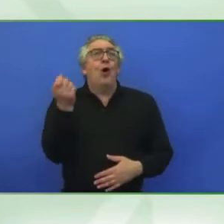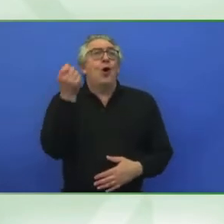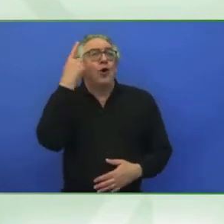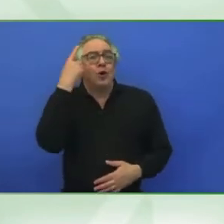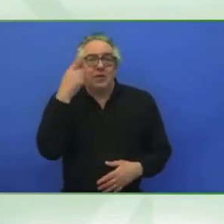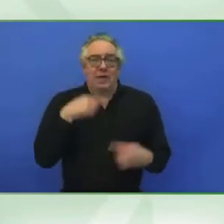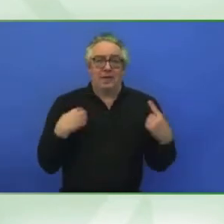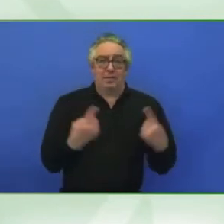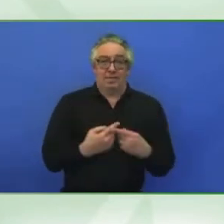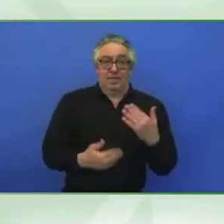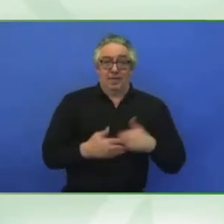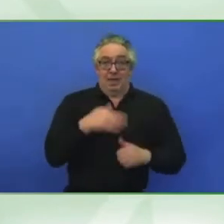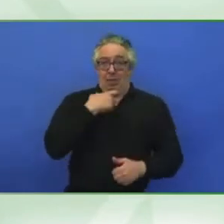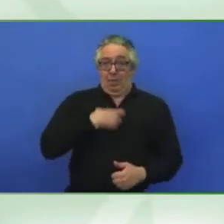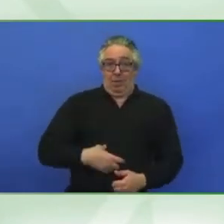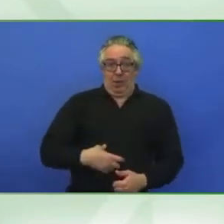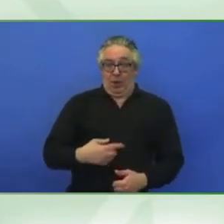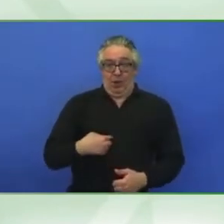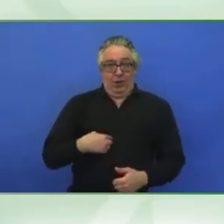that we are facing.